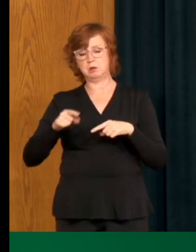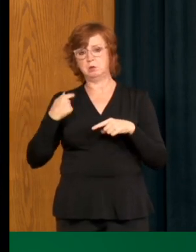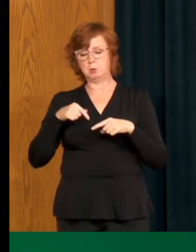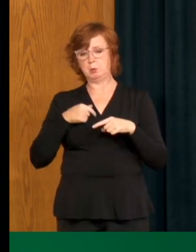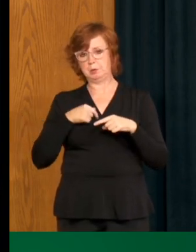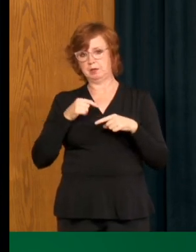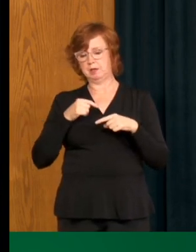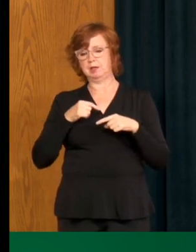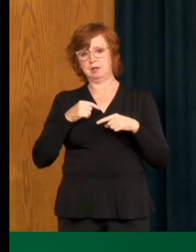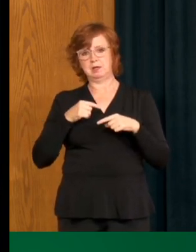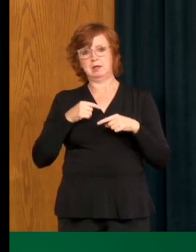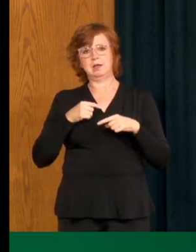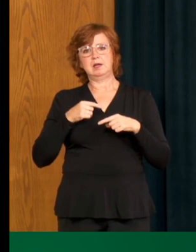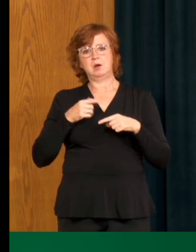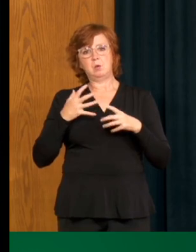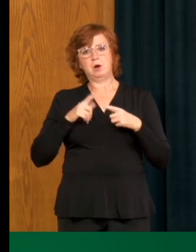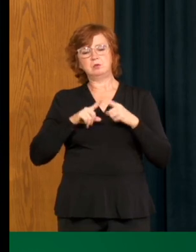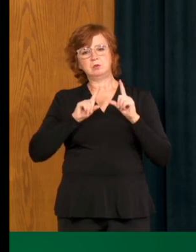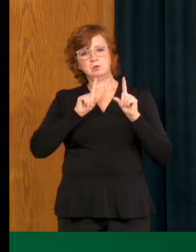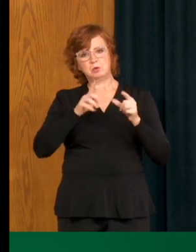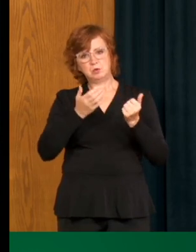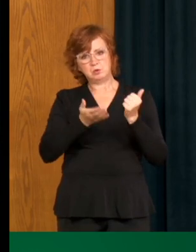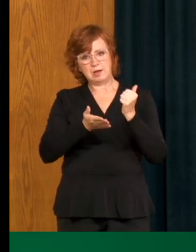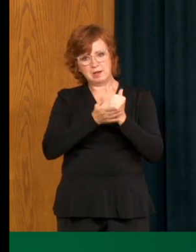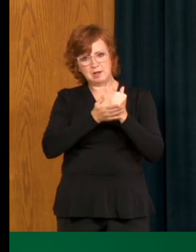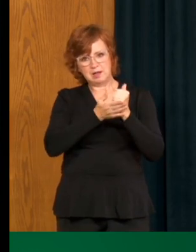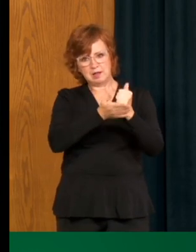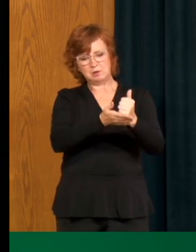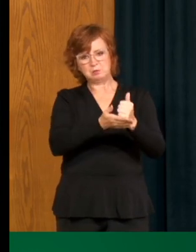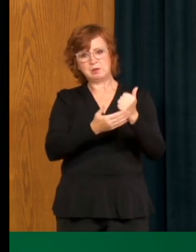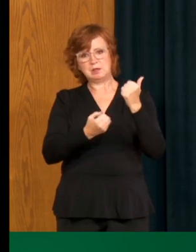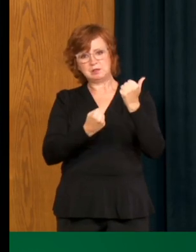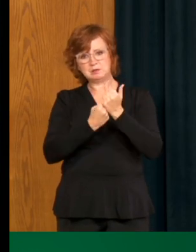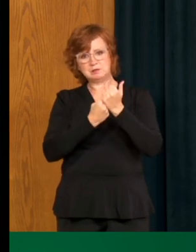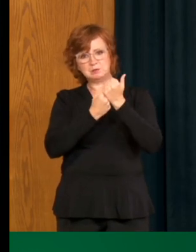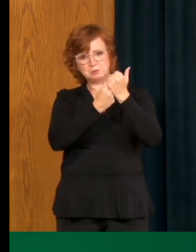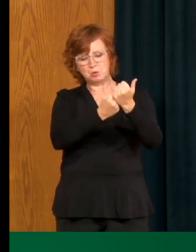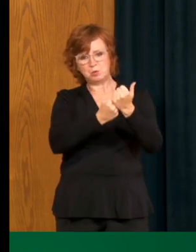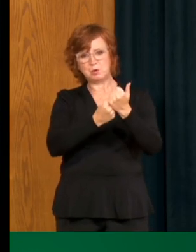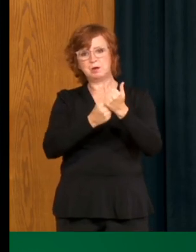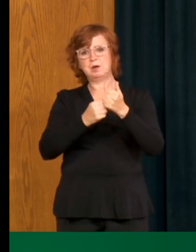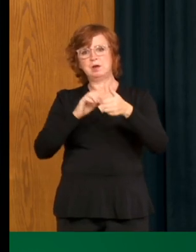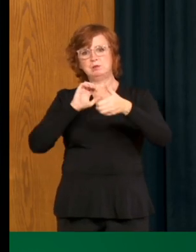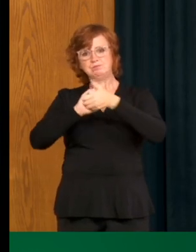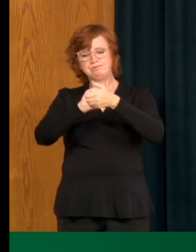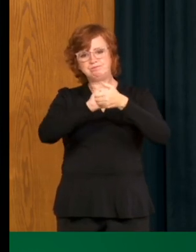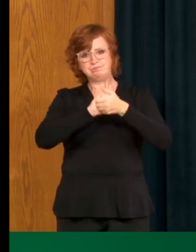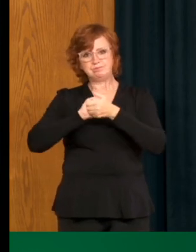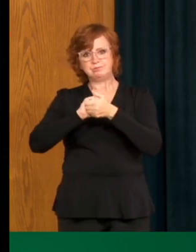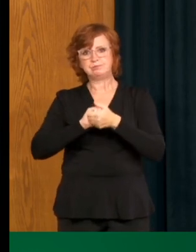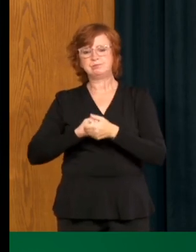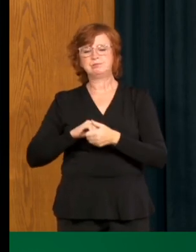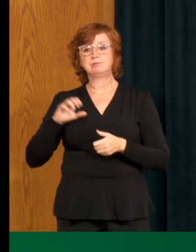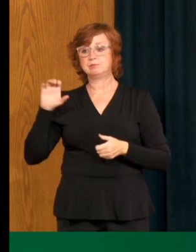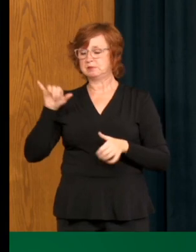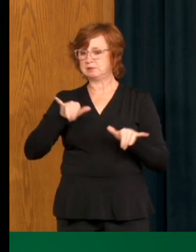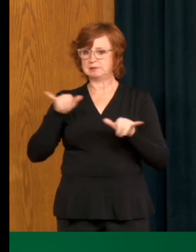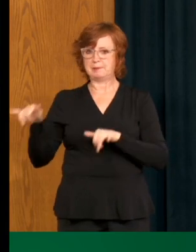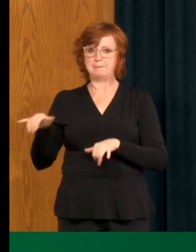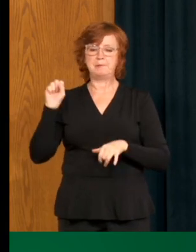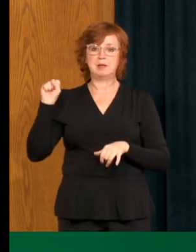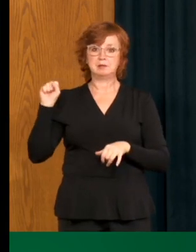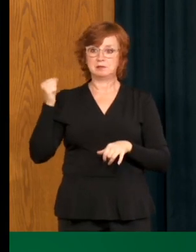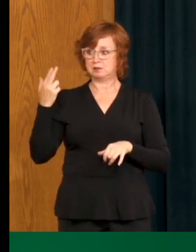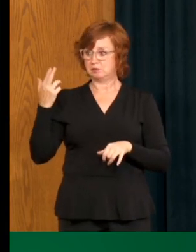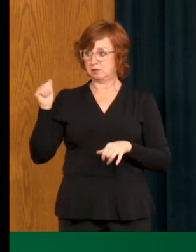communities. We are there to support our communities in exactly the same way, in exactly the same way that the Saskatchewan Health Authority has reached